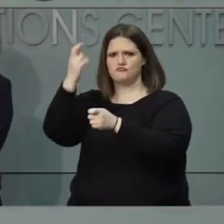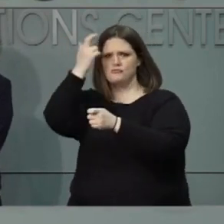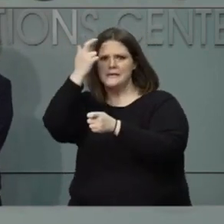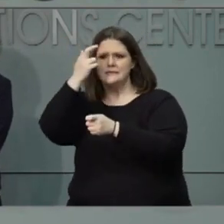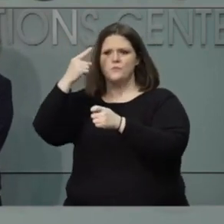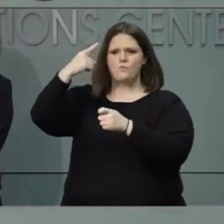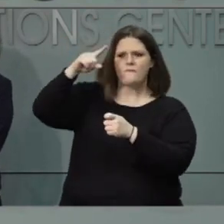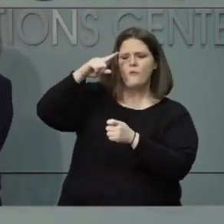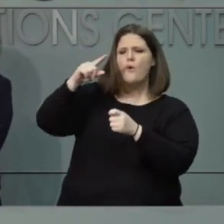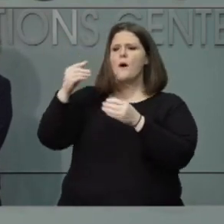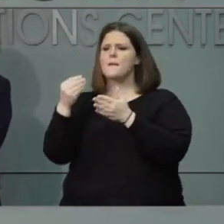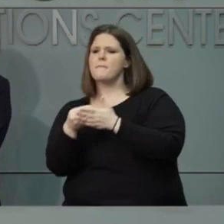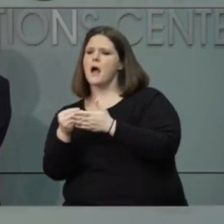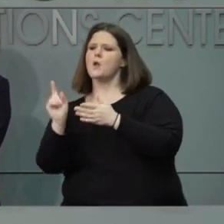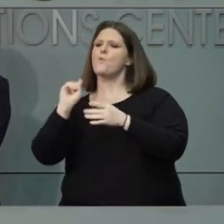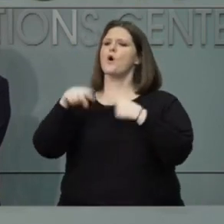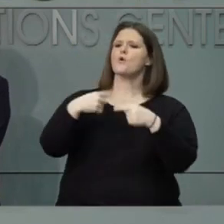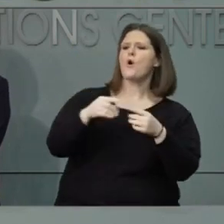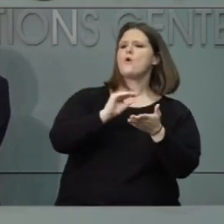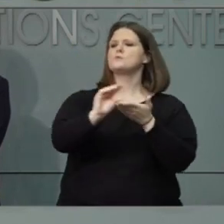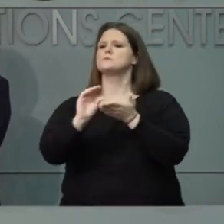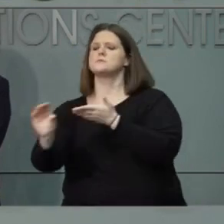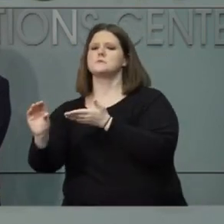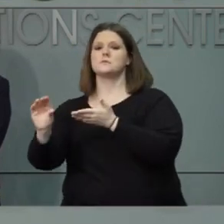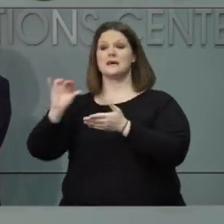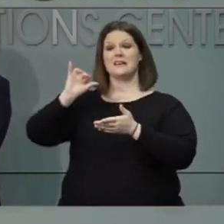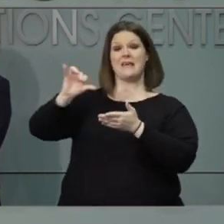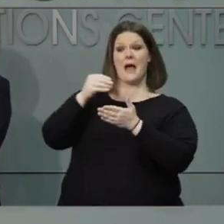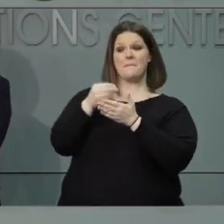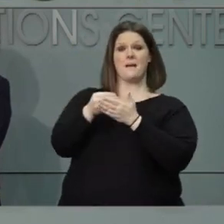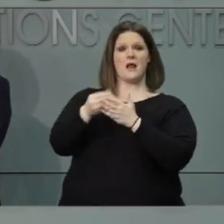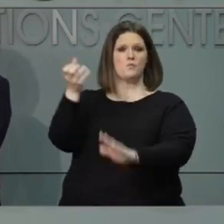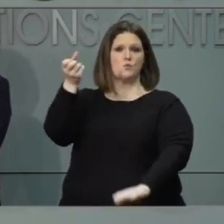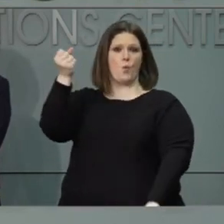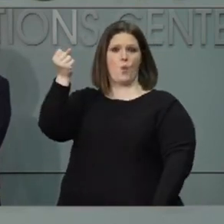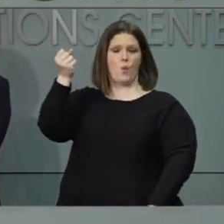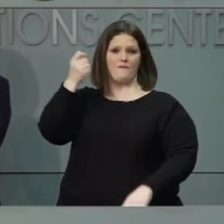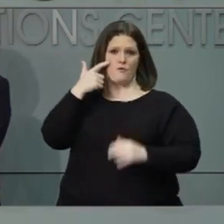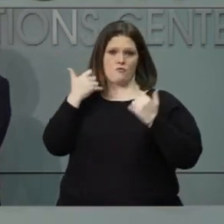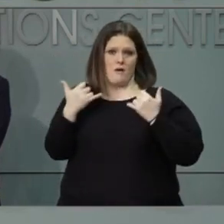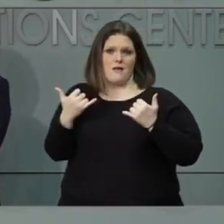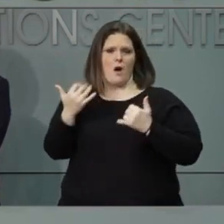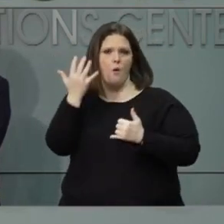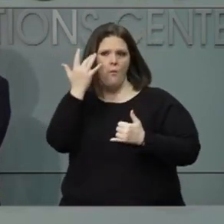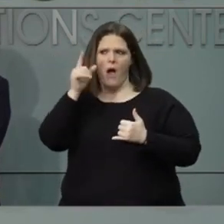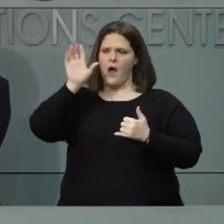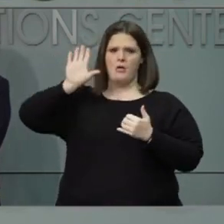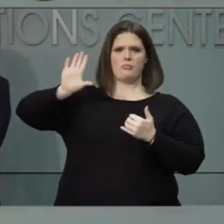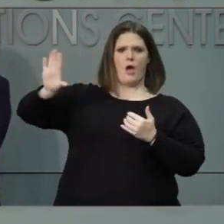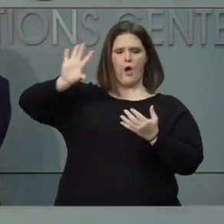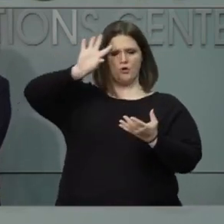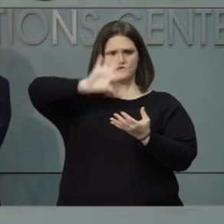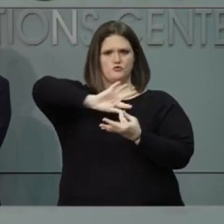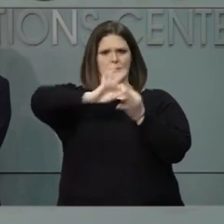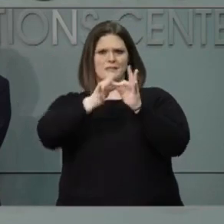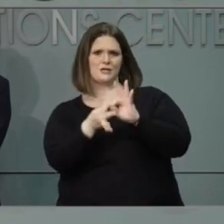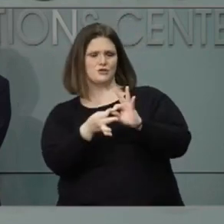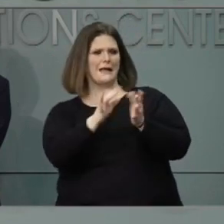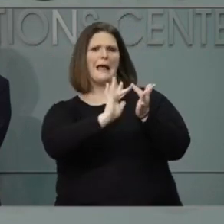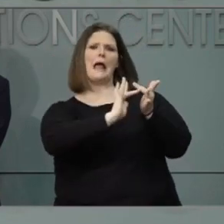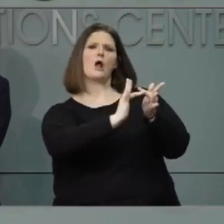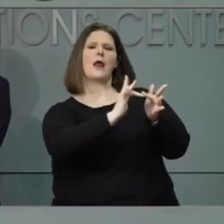this money was halted for the time being because the interpretation was that it violated the